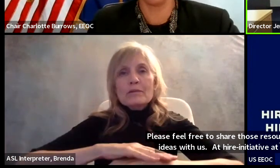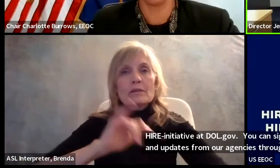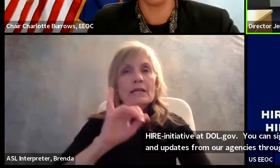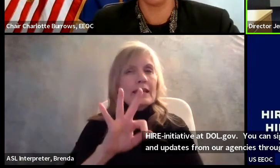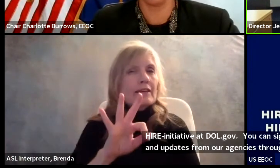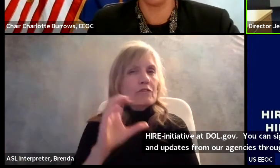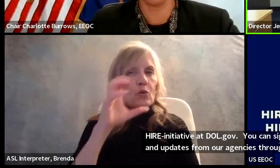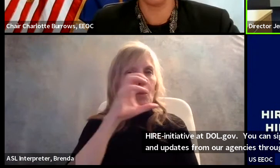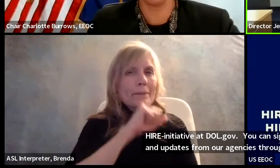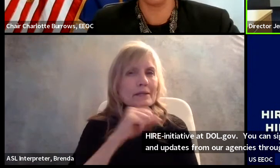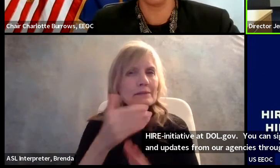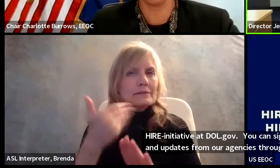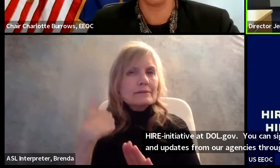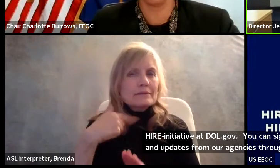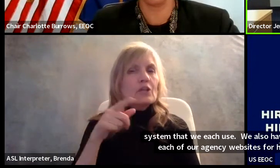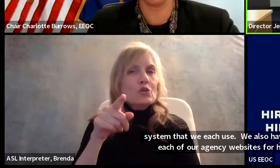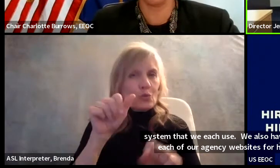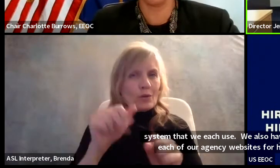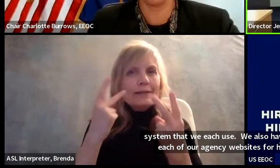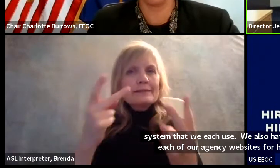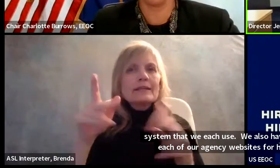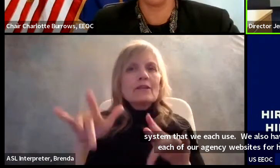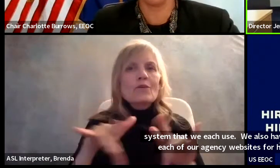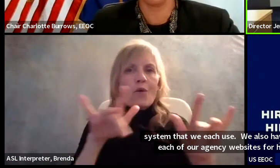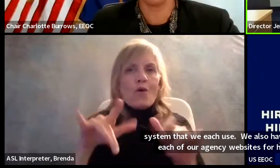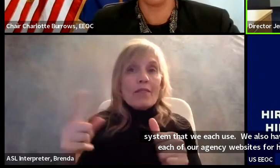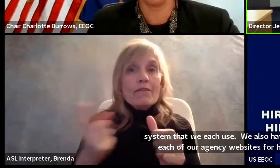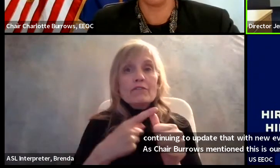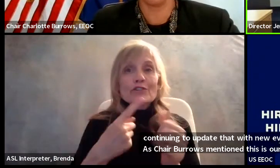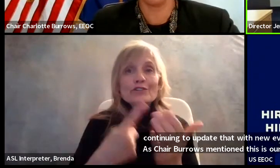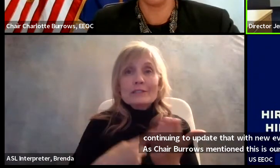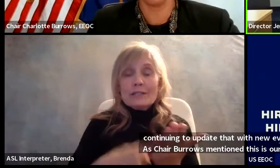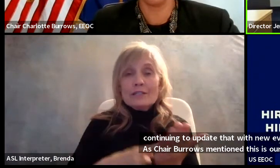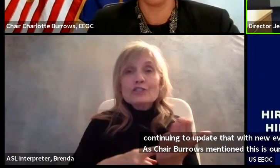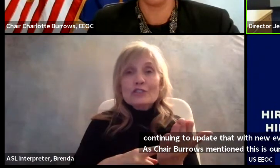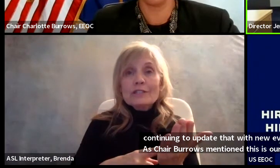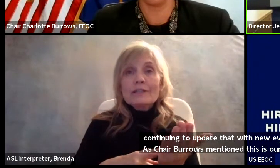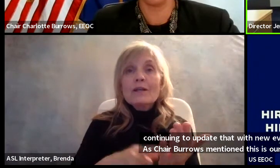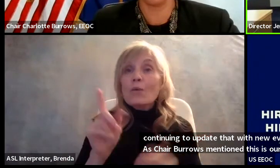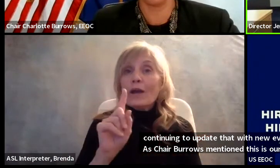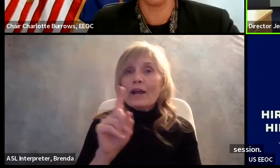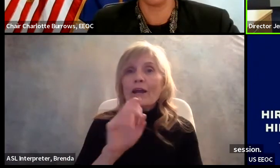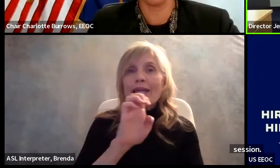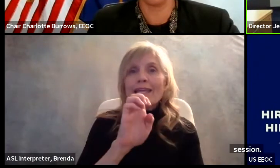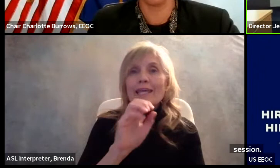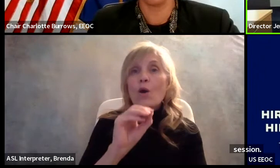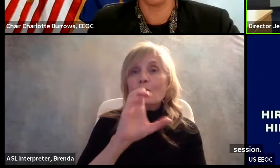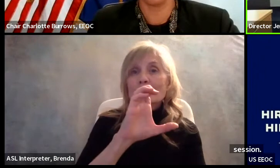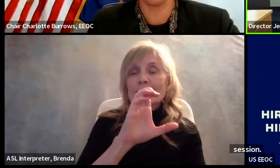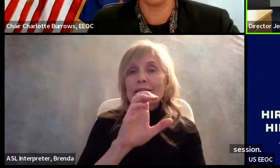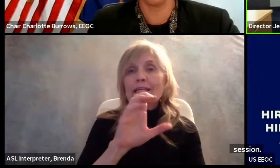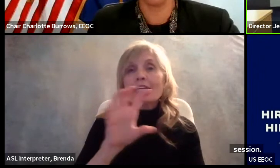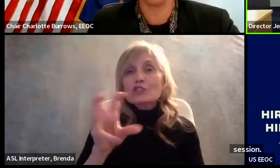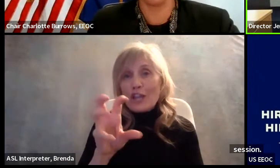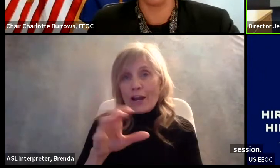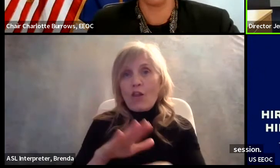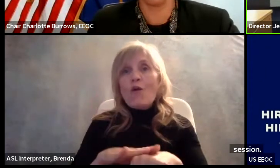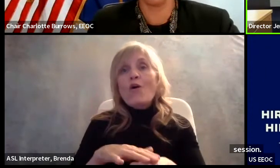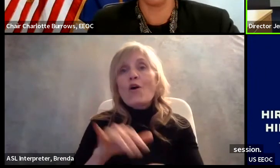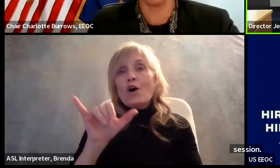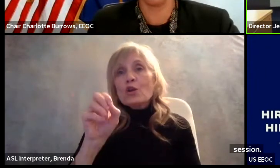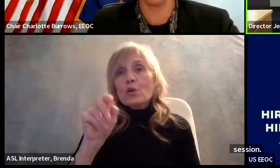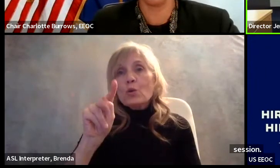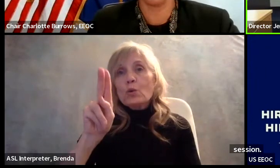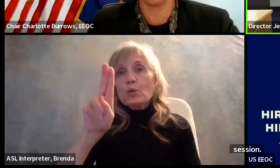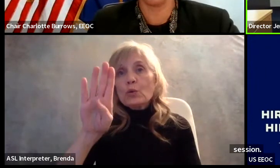you can access a recording of our first roundtable online at the EEOC channel on YouTube, which